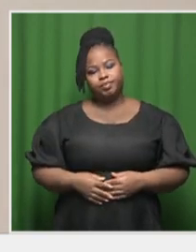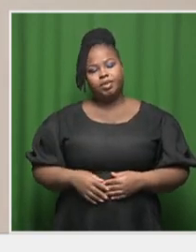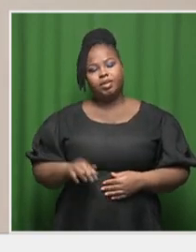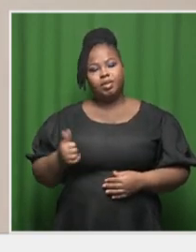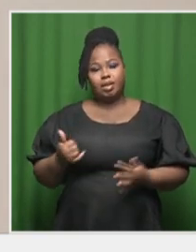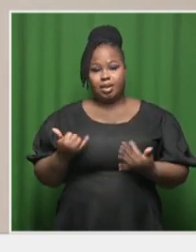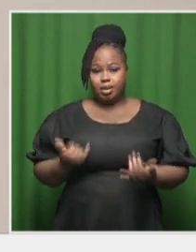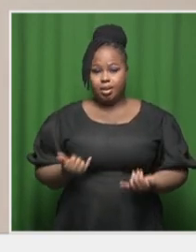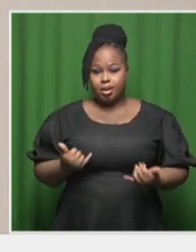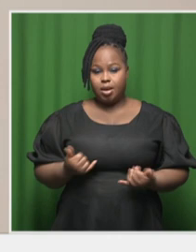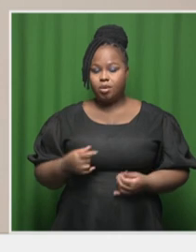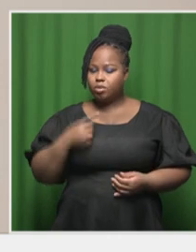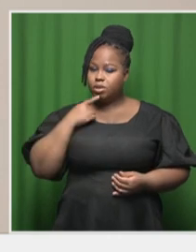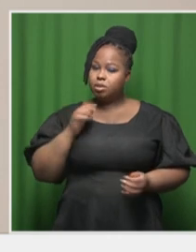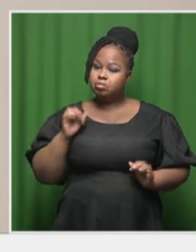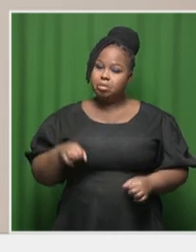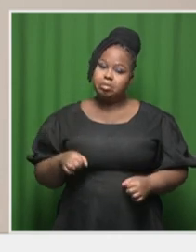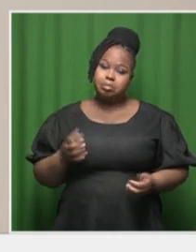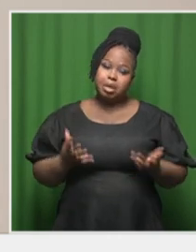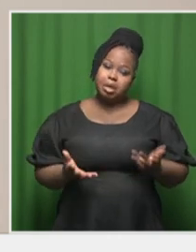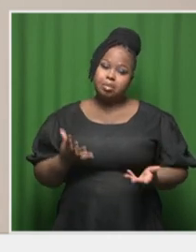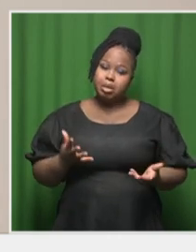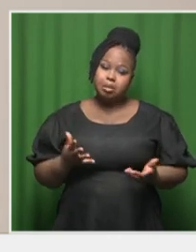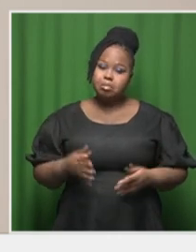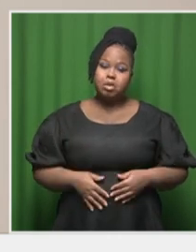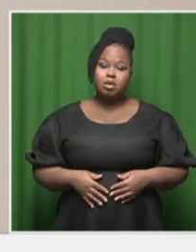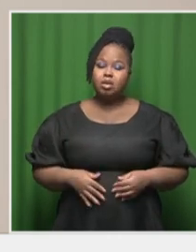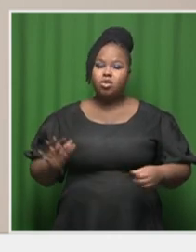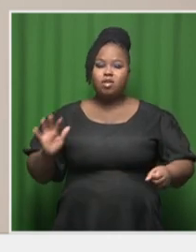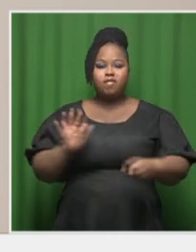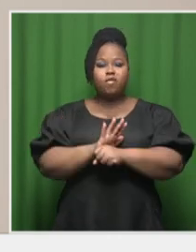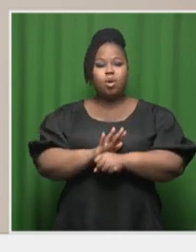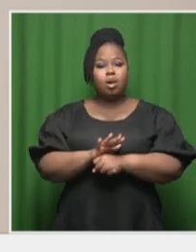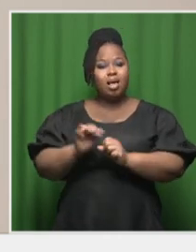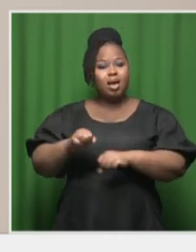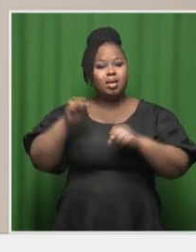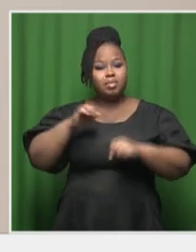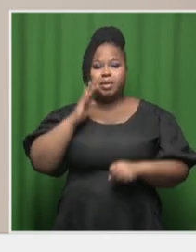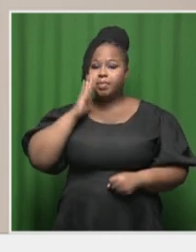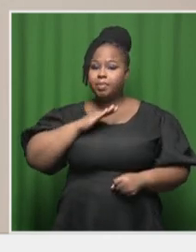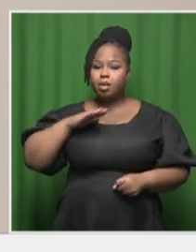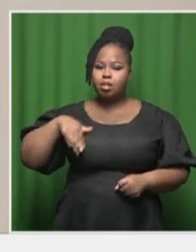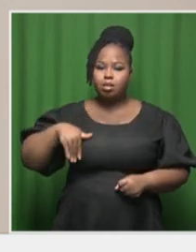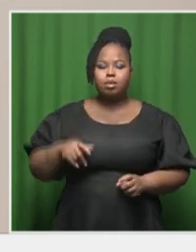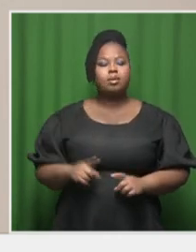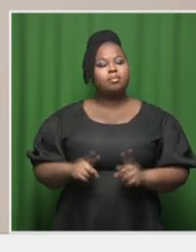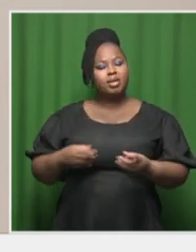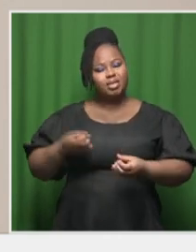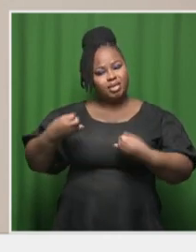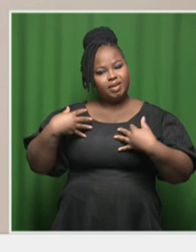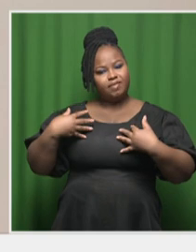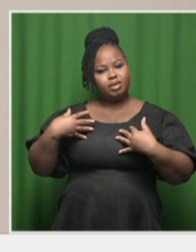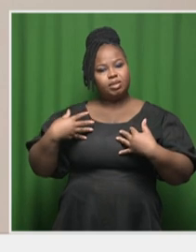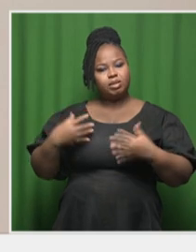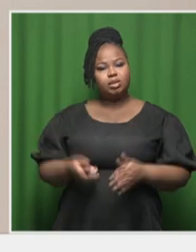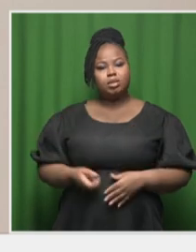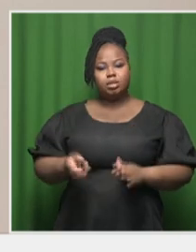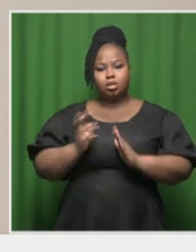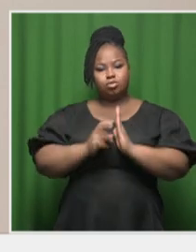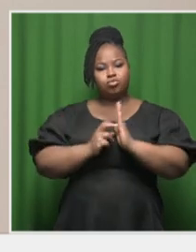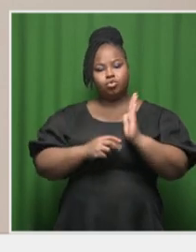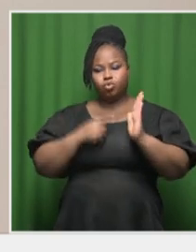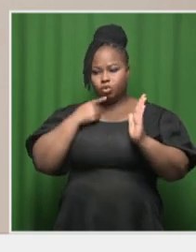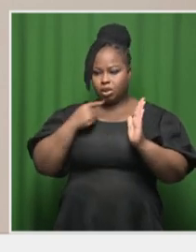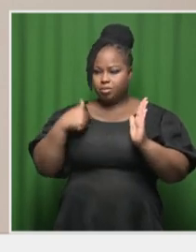at this point is, yes, you might not have a full agreement, but at least provide us with head of terms to say that